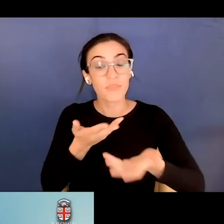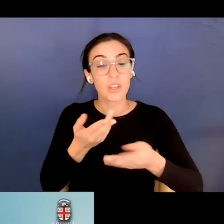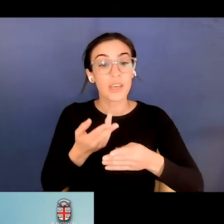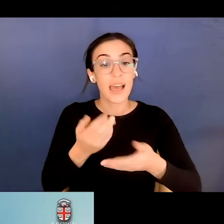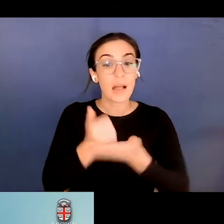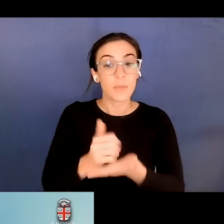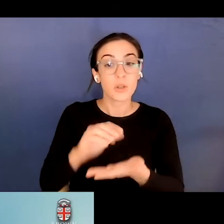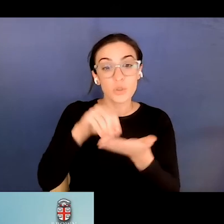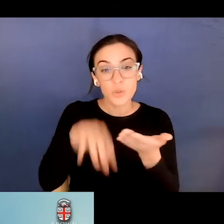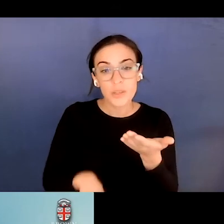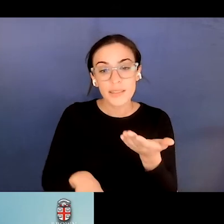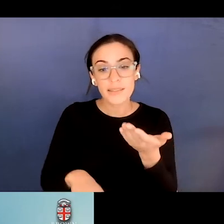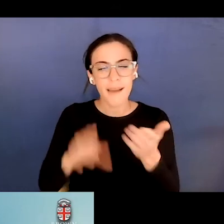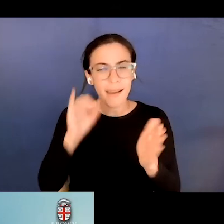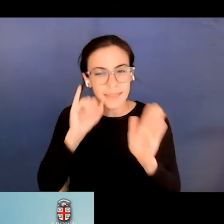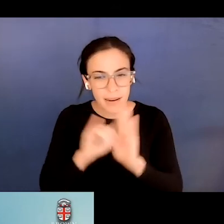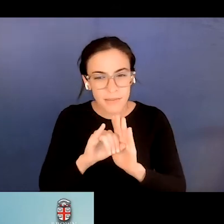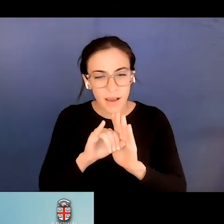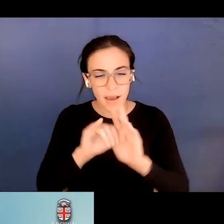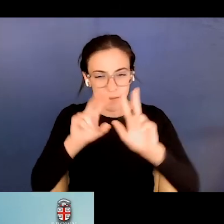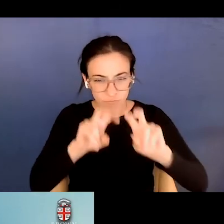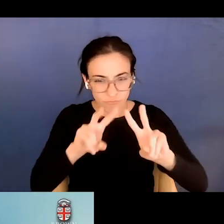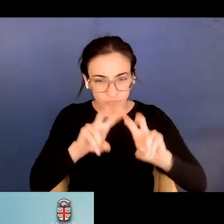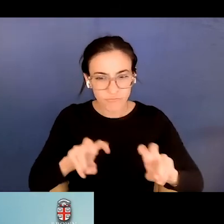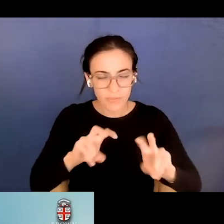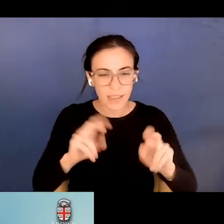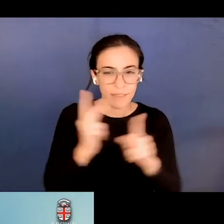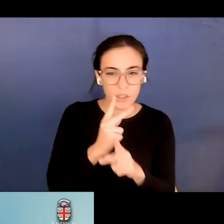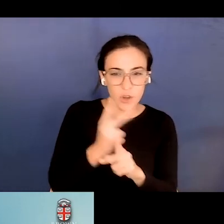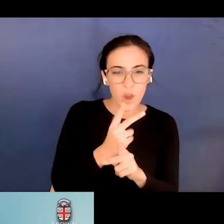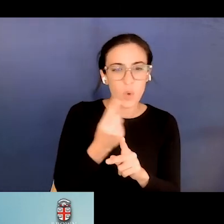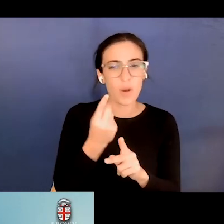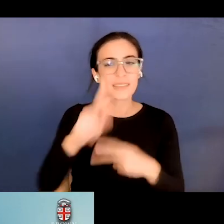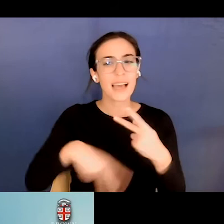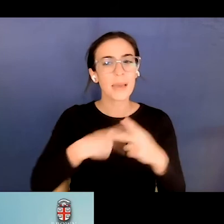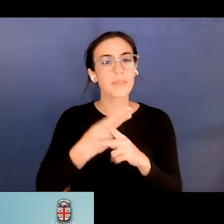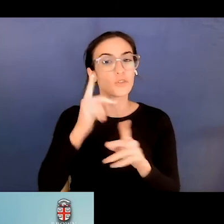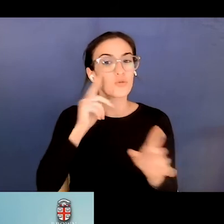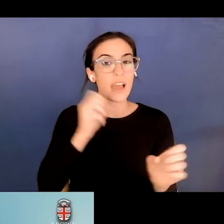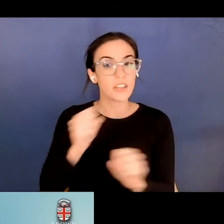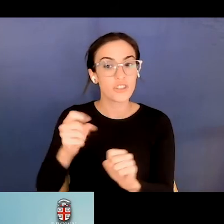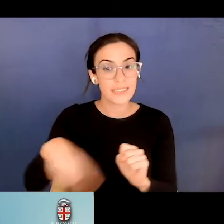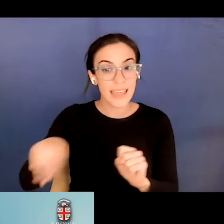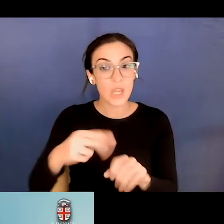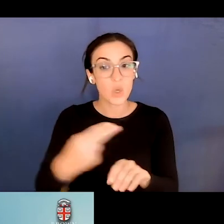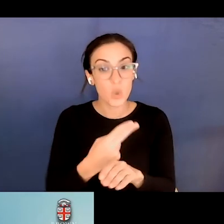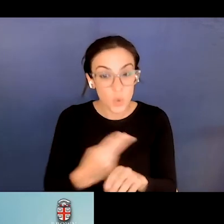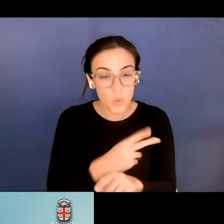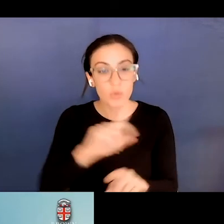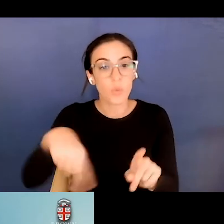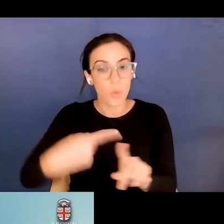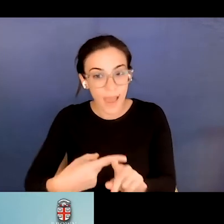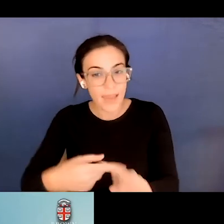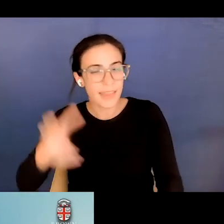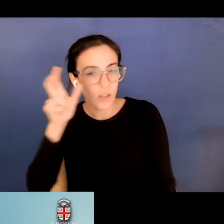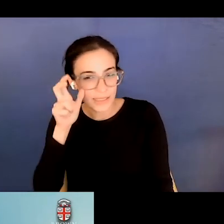critically assessing the strategies they use when they listen? So, let's, oh,